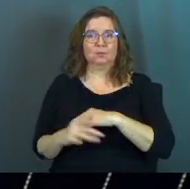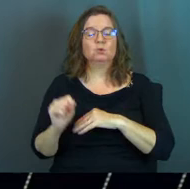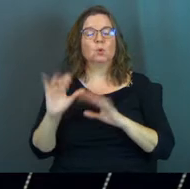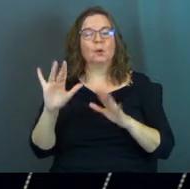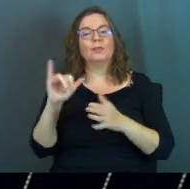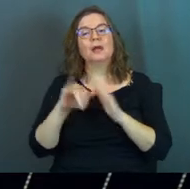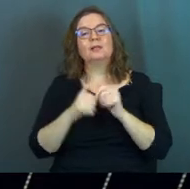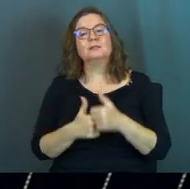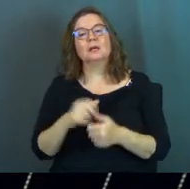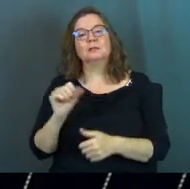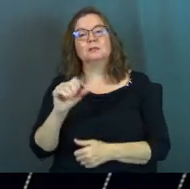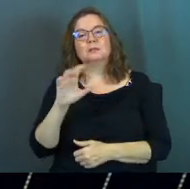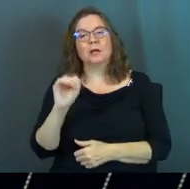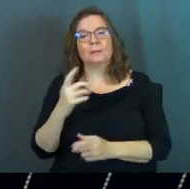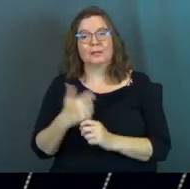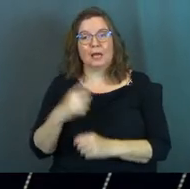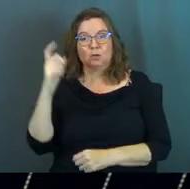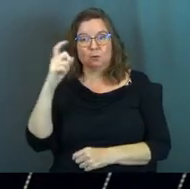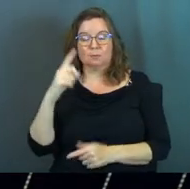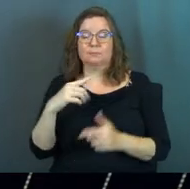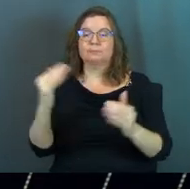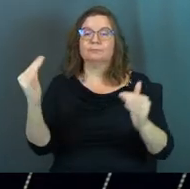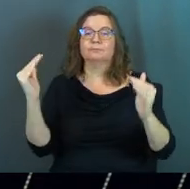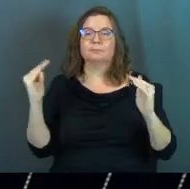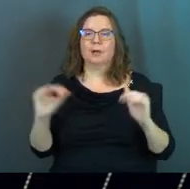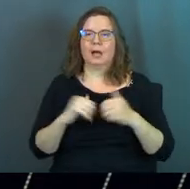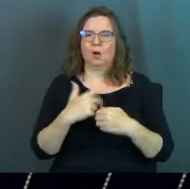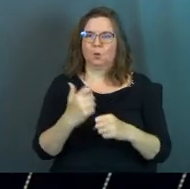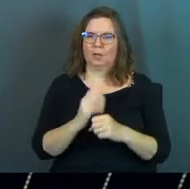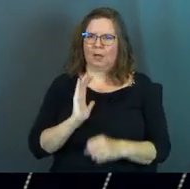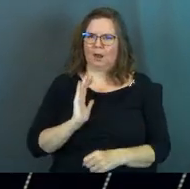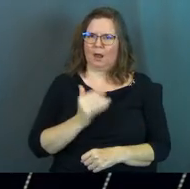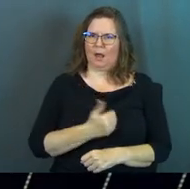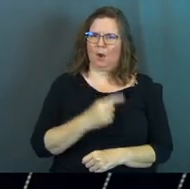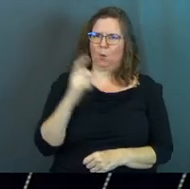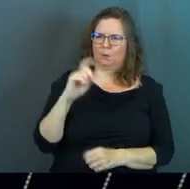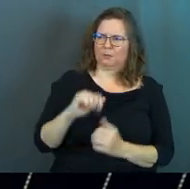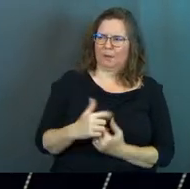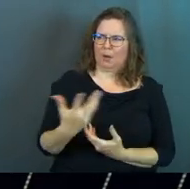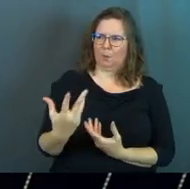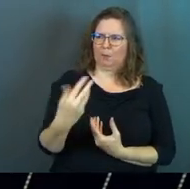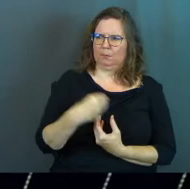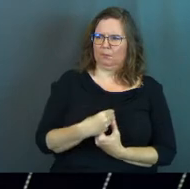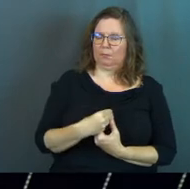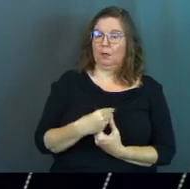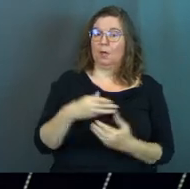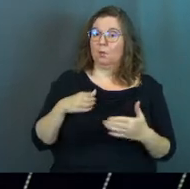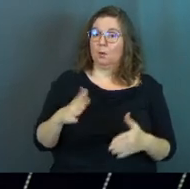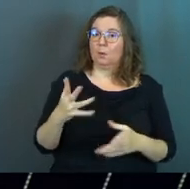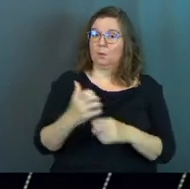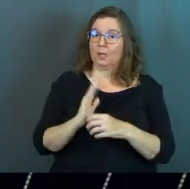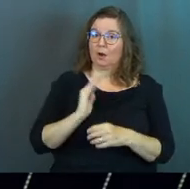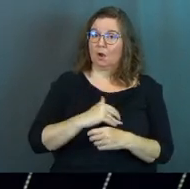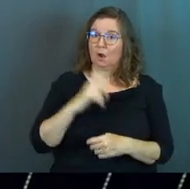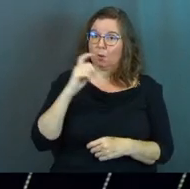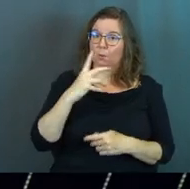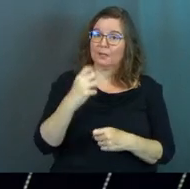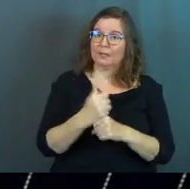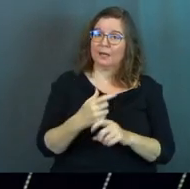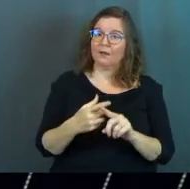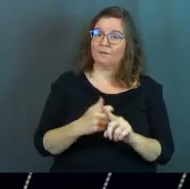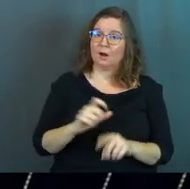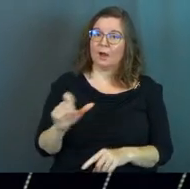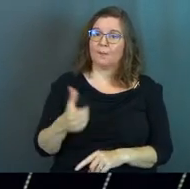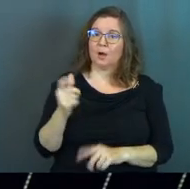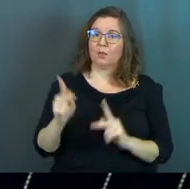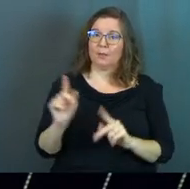So that's how Solomon got his wisdom. Then the question becomes, how do we get our wisdom? I'd say the way that we get our wisdom is we get it